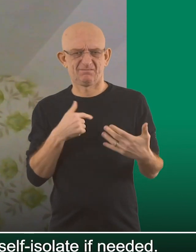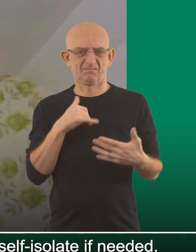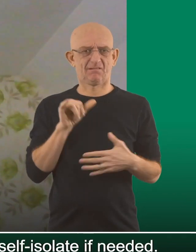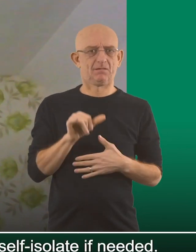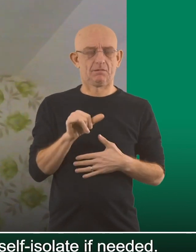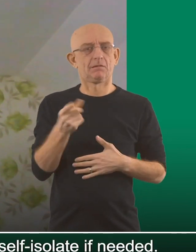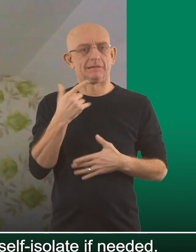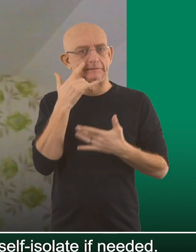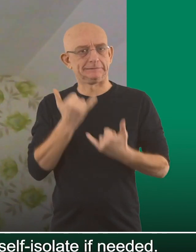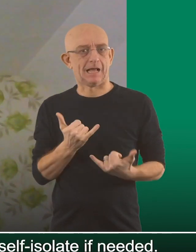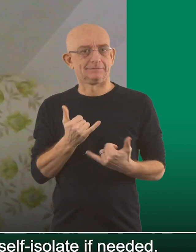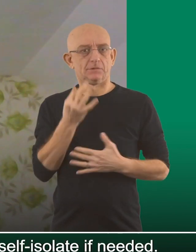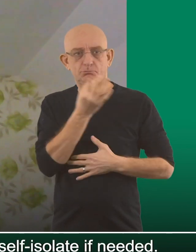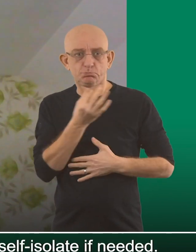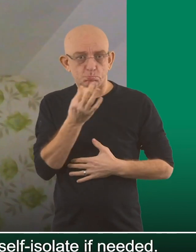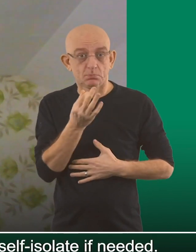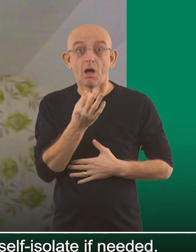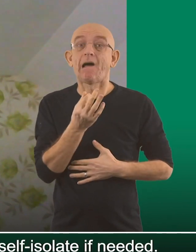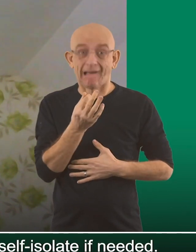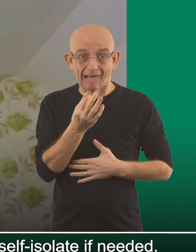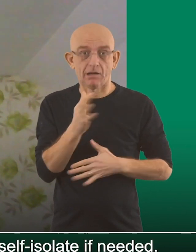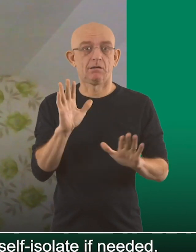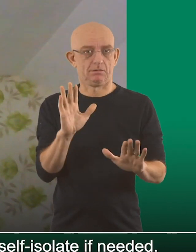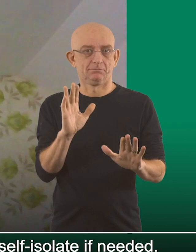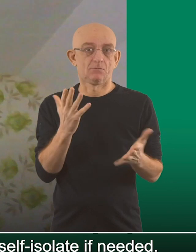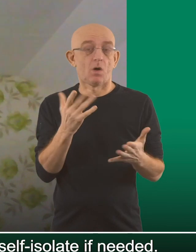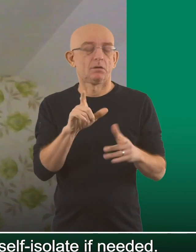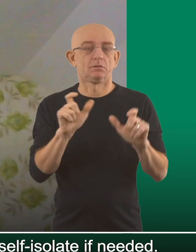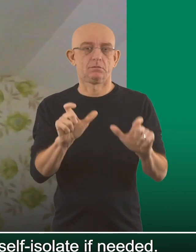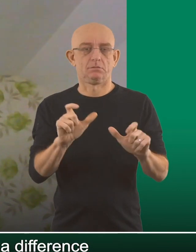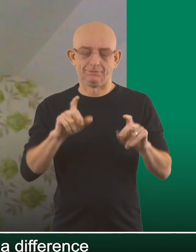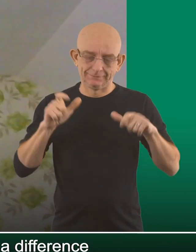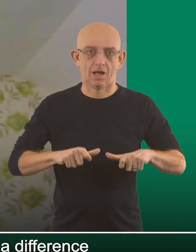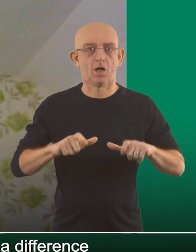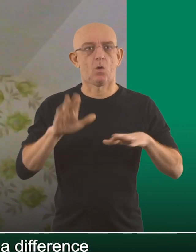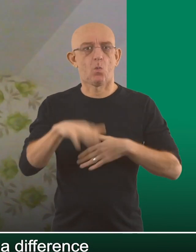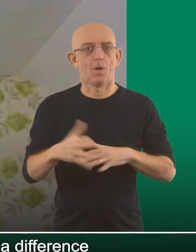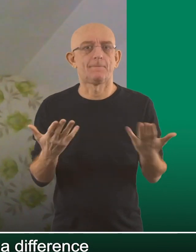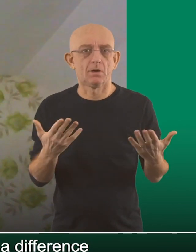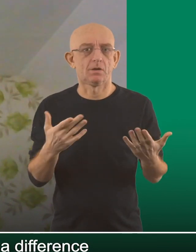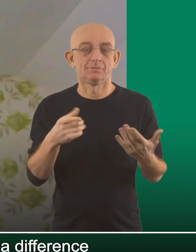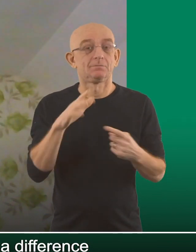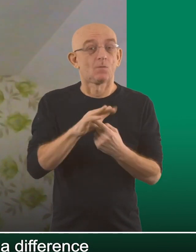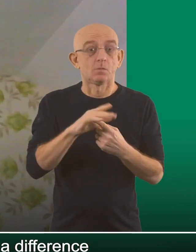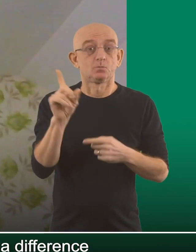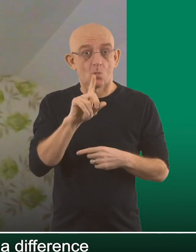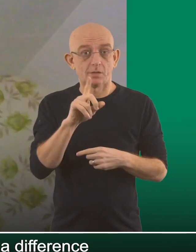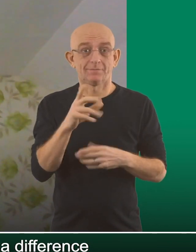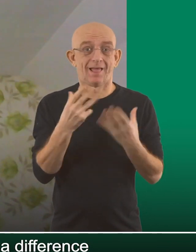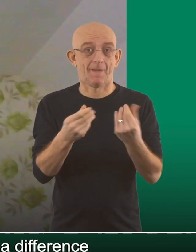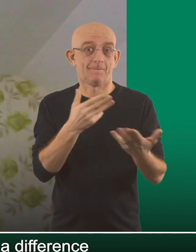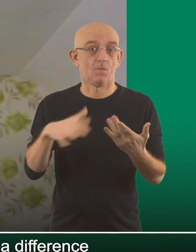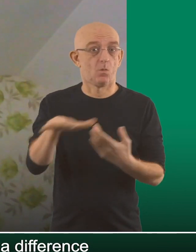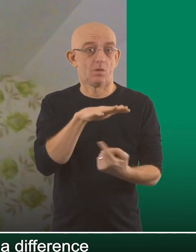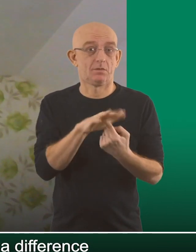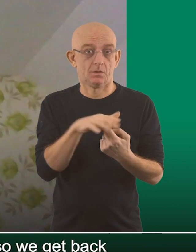Please do get a test if you have symptoms and self-isolate if needed. And what you do has mattered, has made